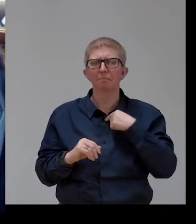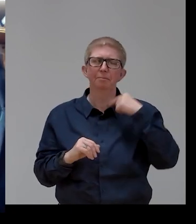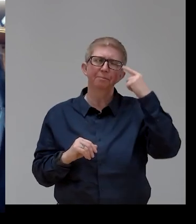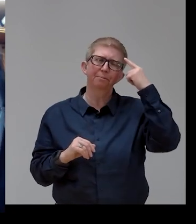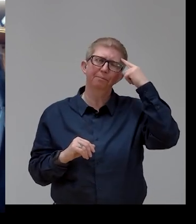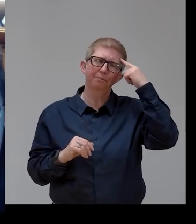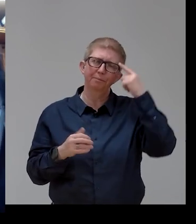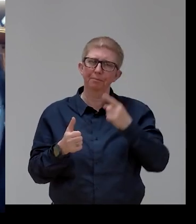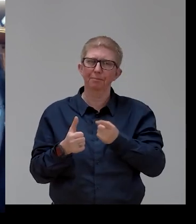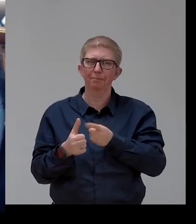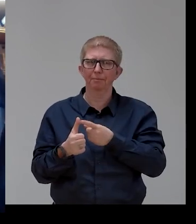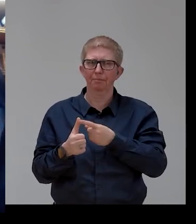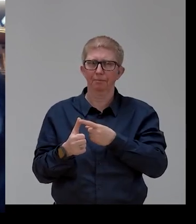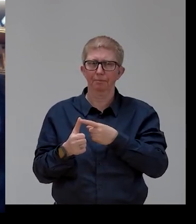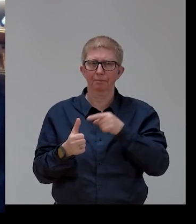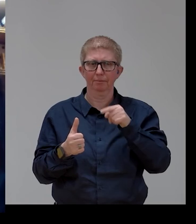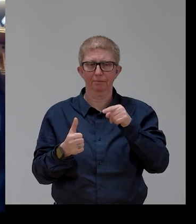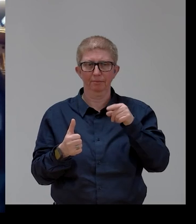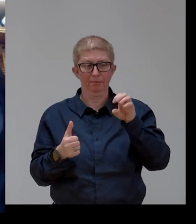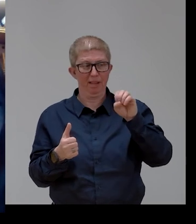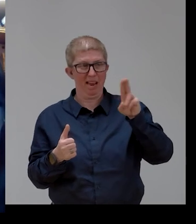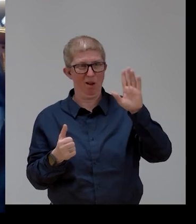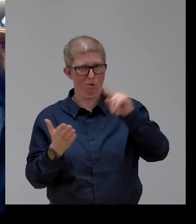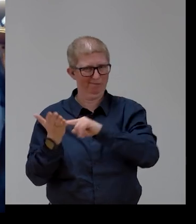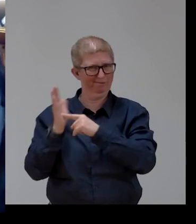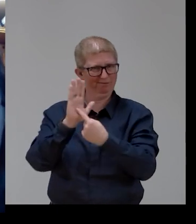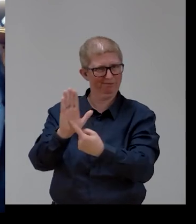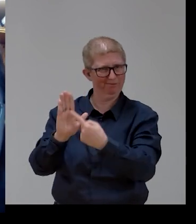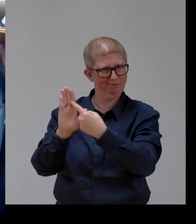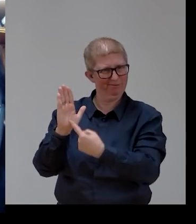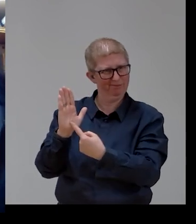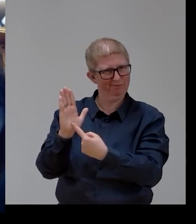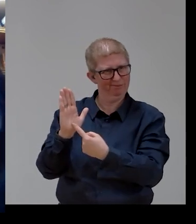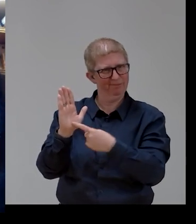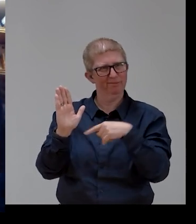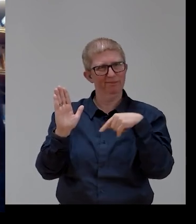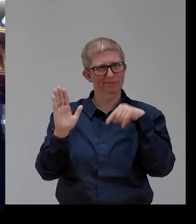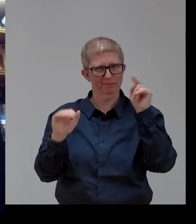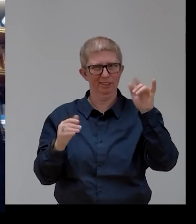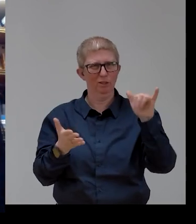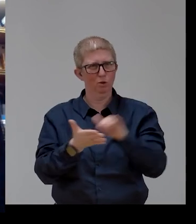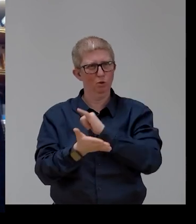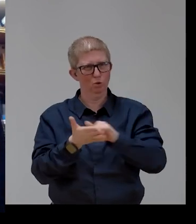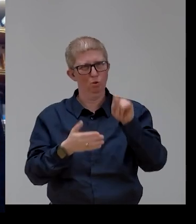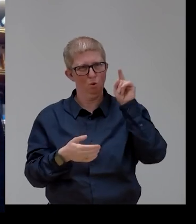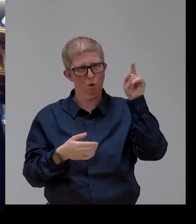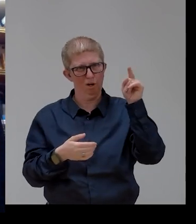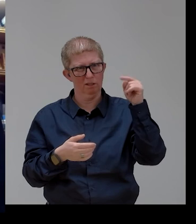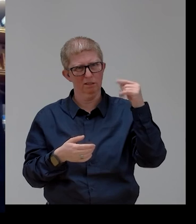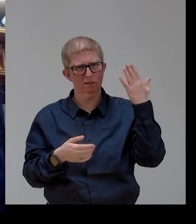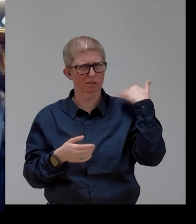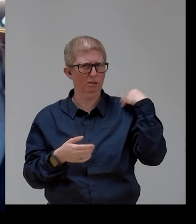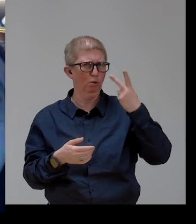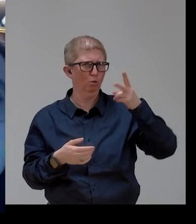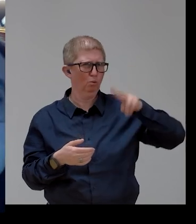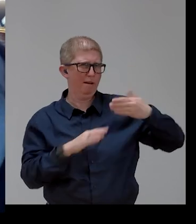of the EU at the Third Committee of the General Assembly in New York about two months ago was very, very